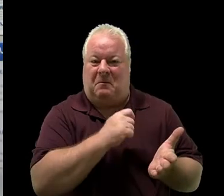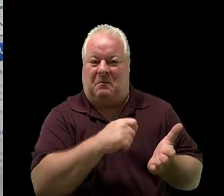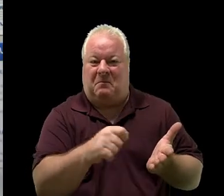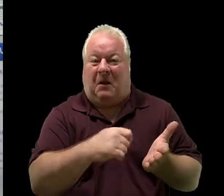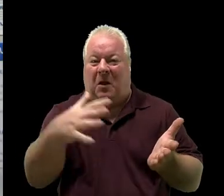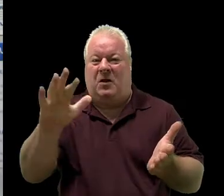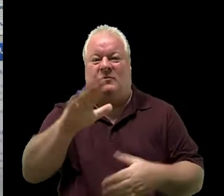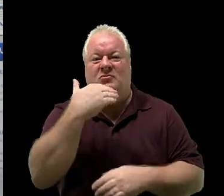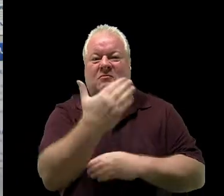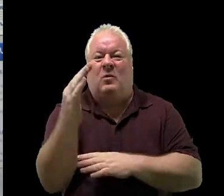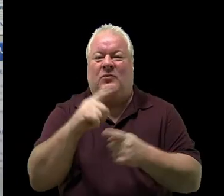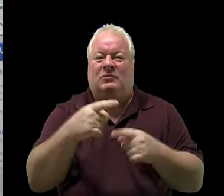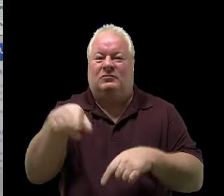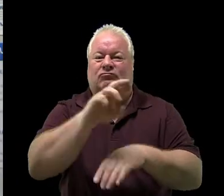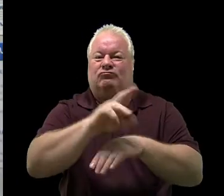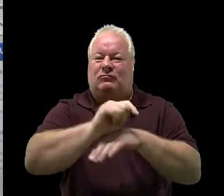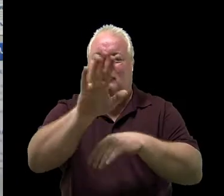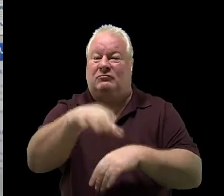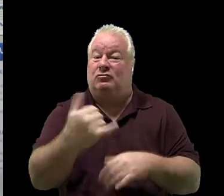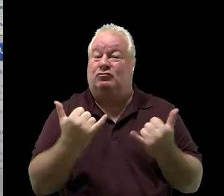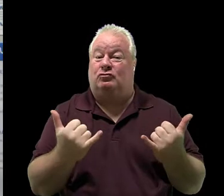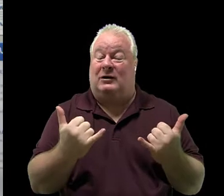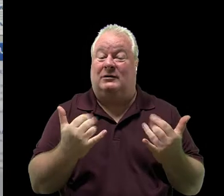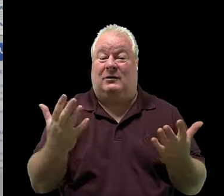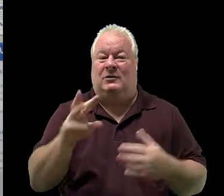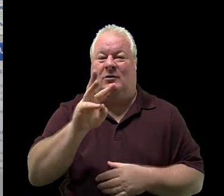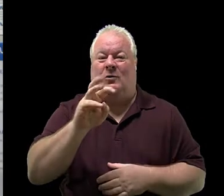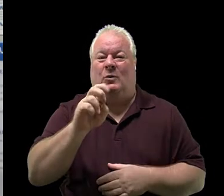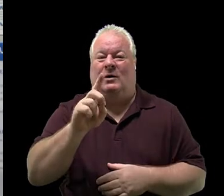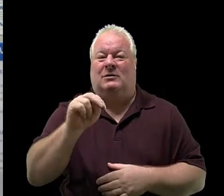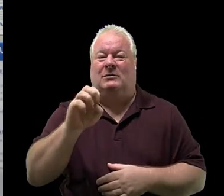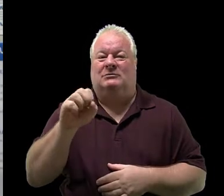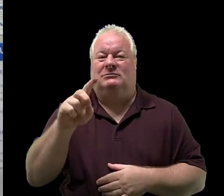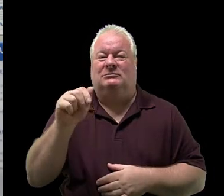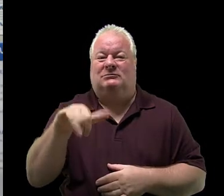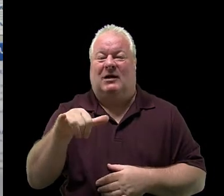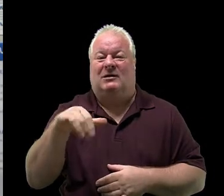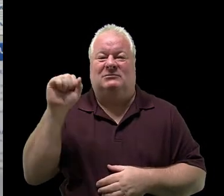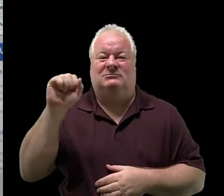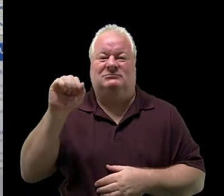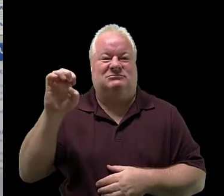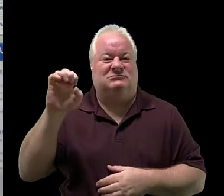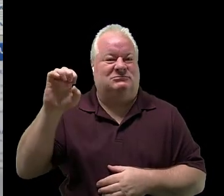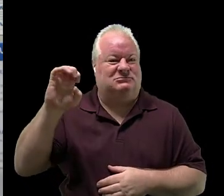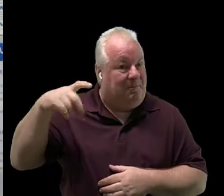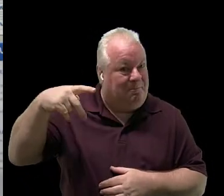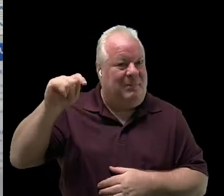Good morning, Raymond Temple. Today is Wednesday, September 9th,